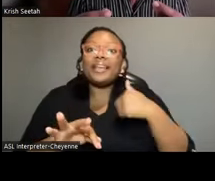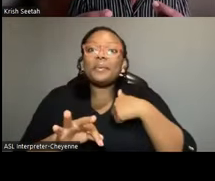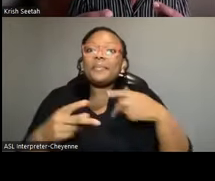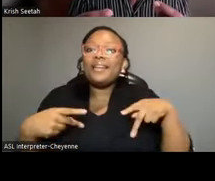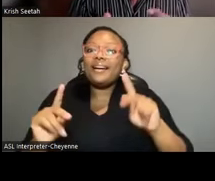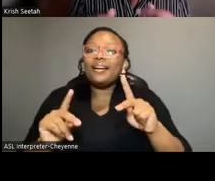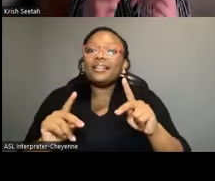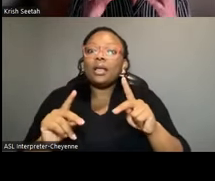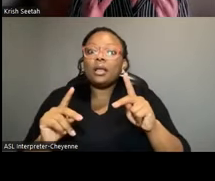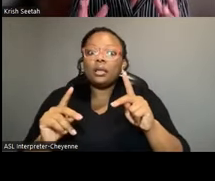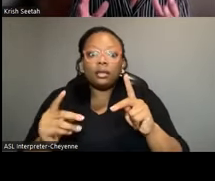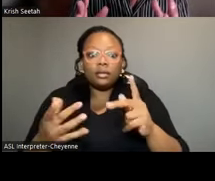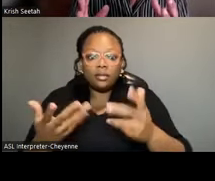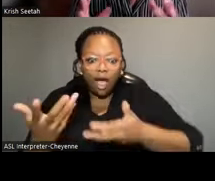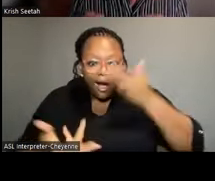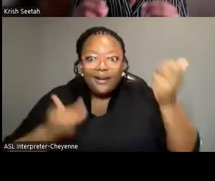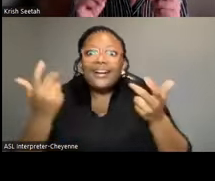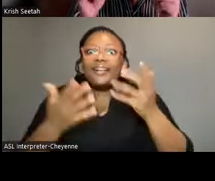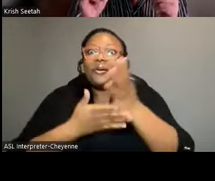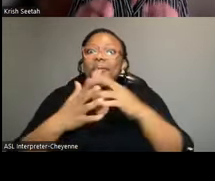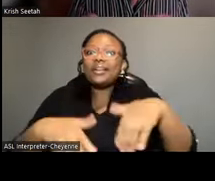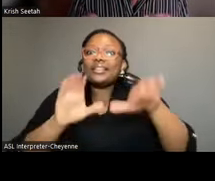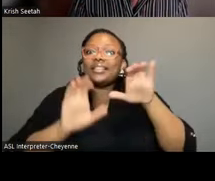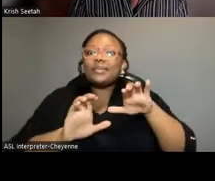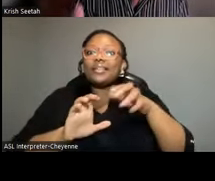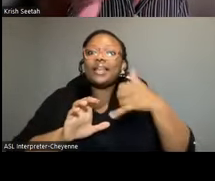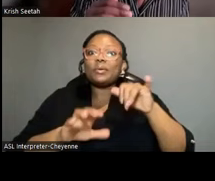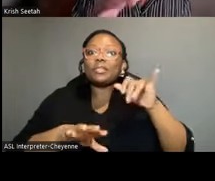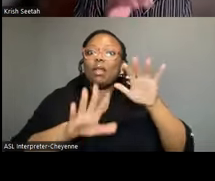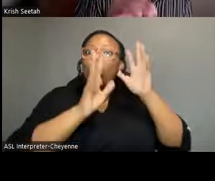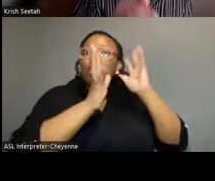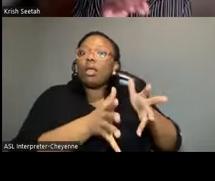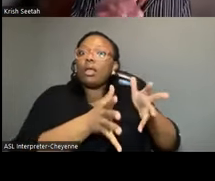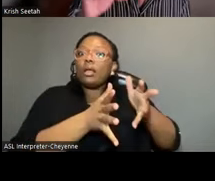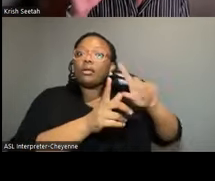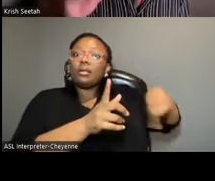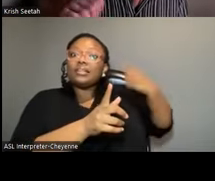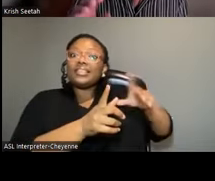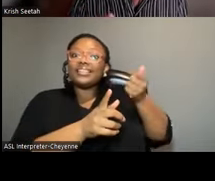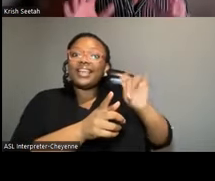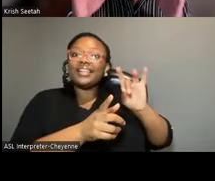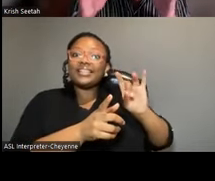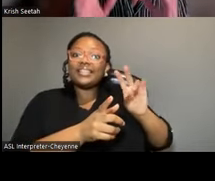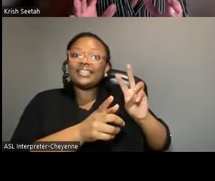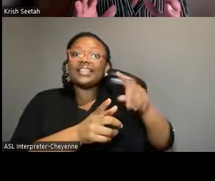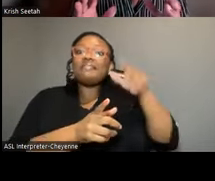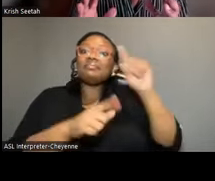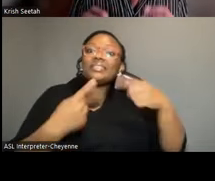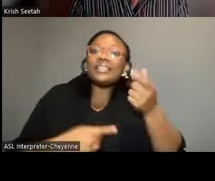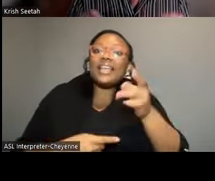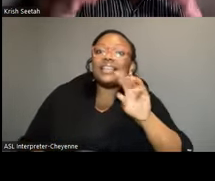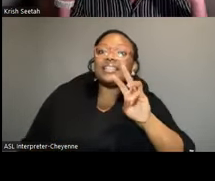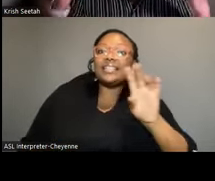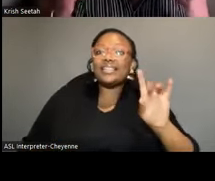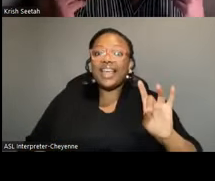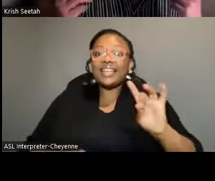to uncover a portion of the cemetery that remained untouched since 1867 and 68. So since the original epidemic,